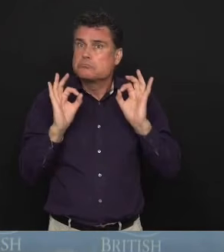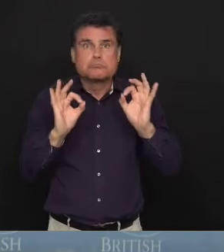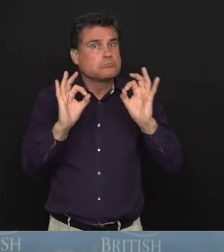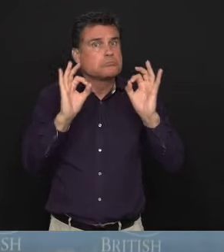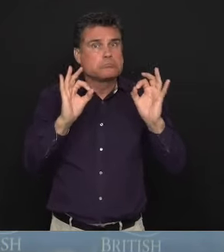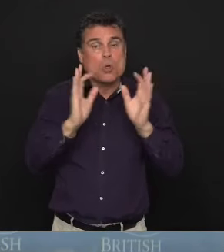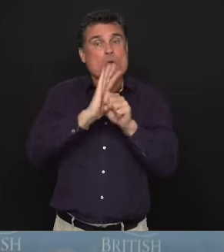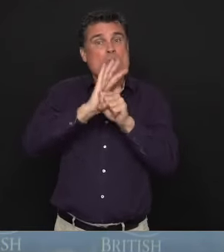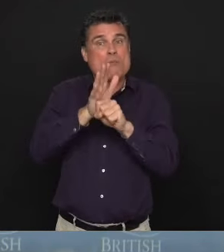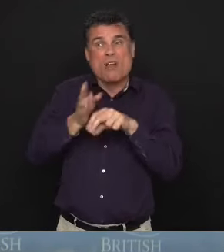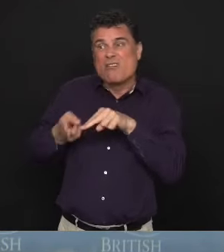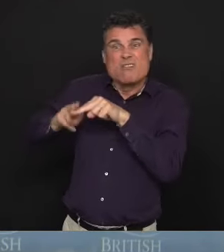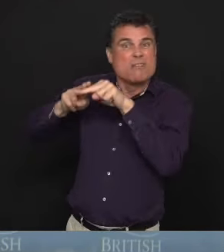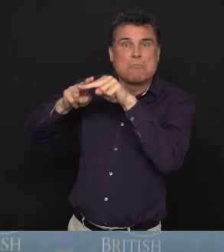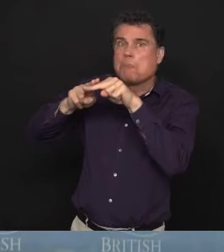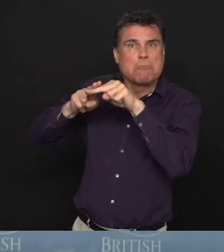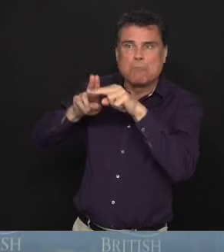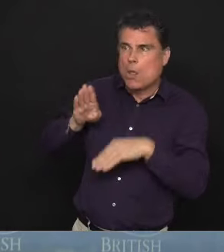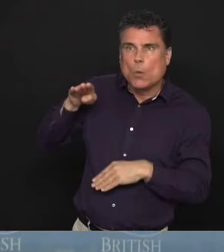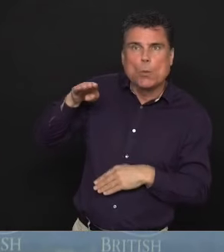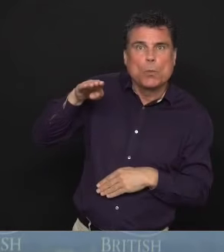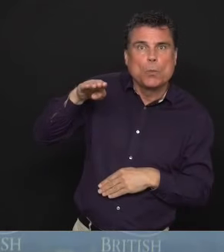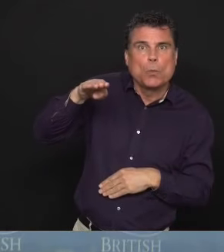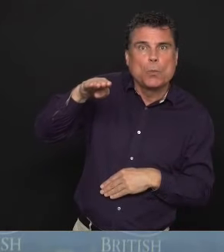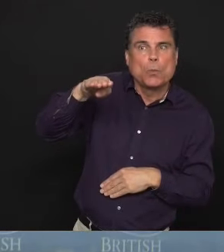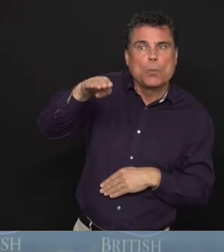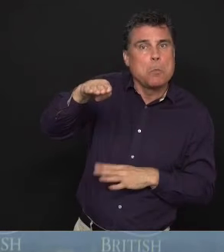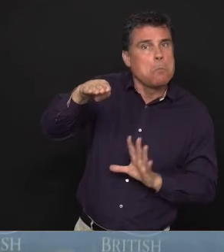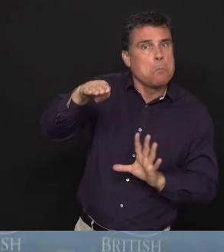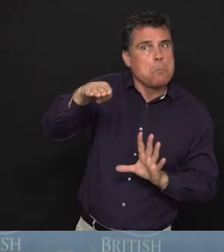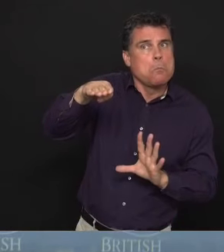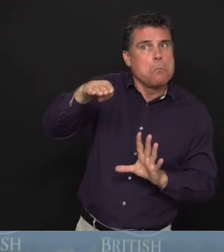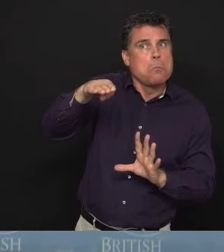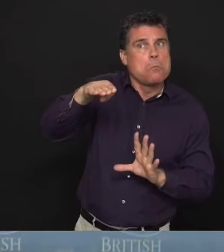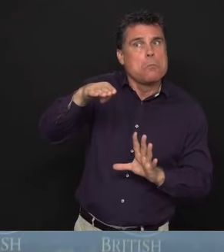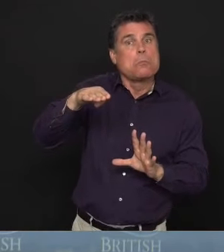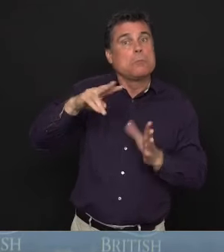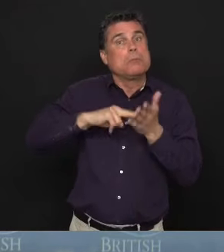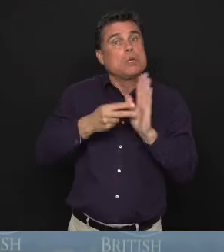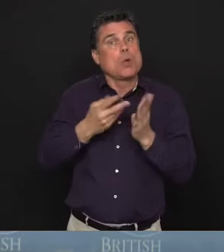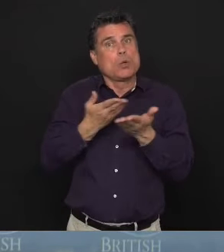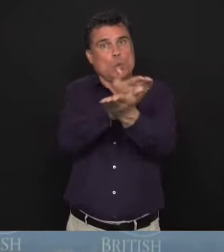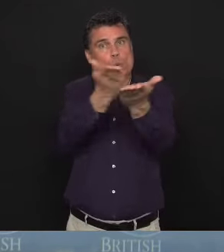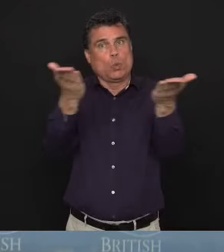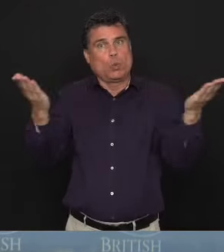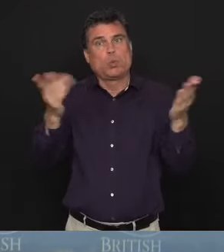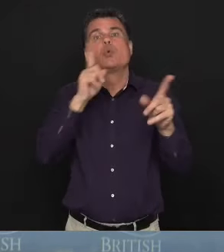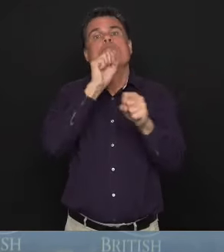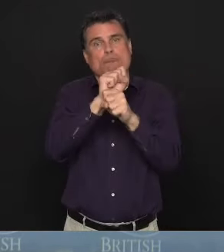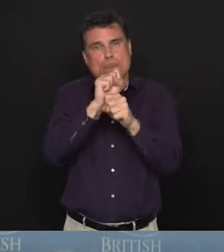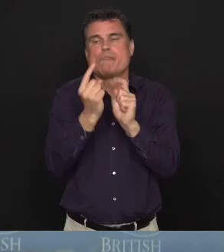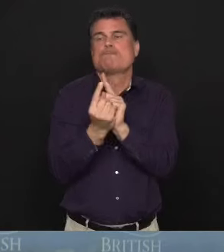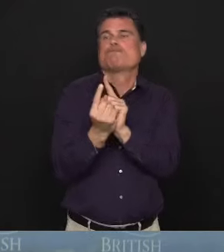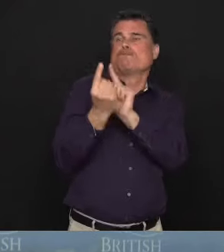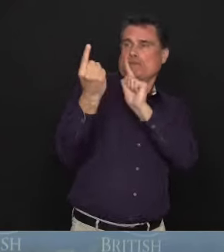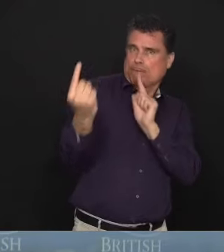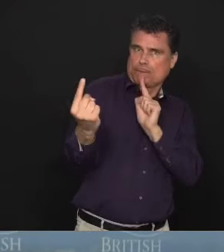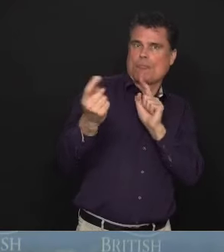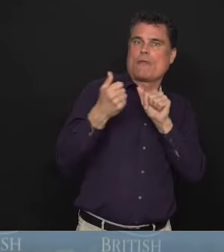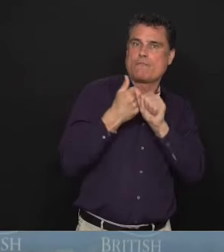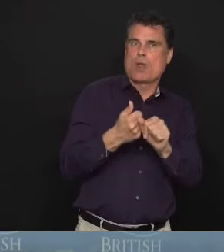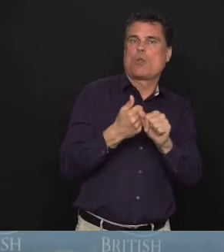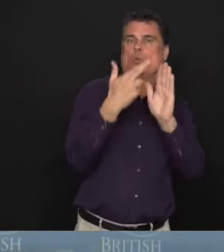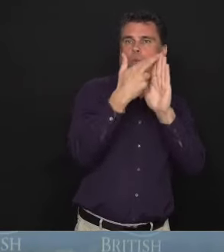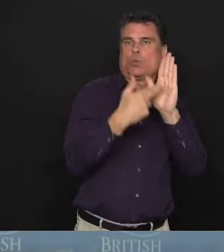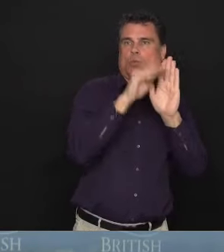flattened considerably. I think that people are observing the social distancing measures. There are always those who think